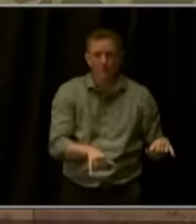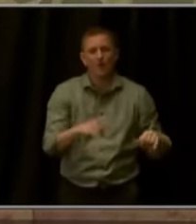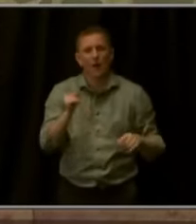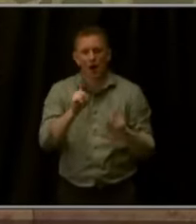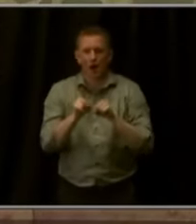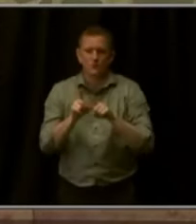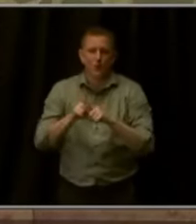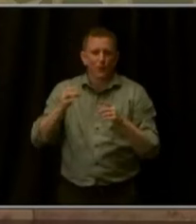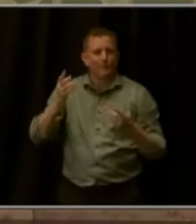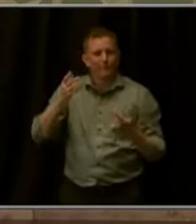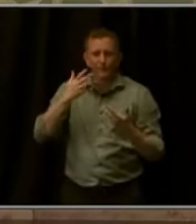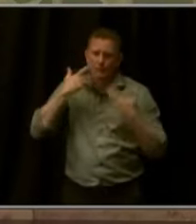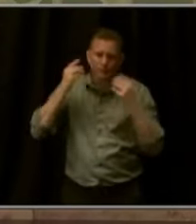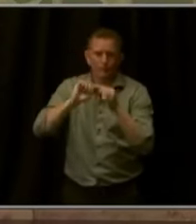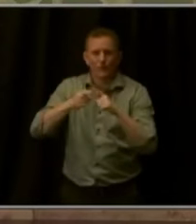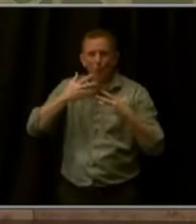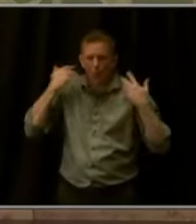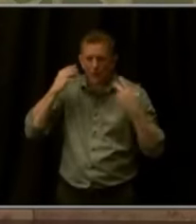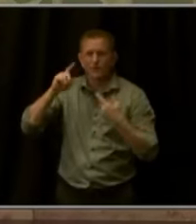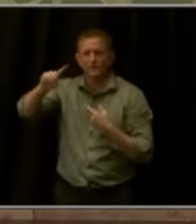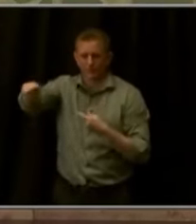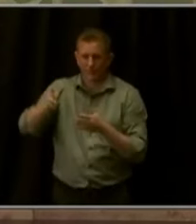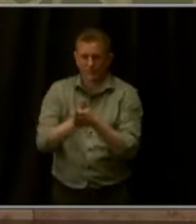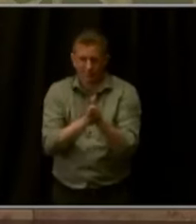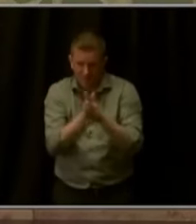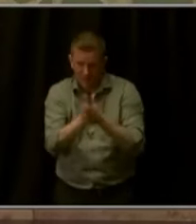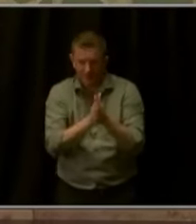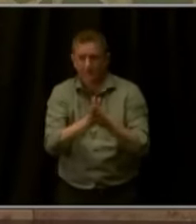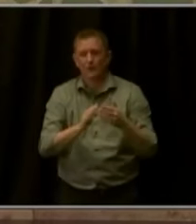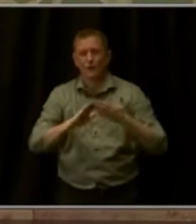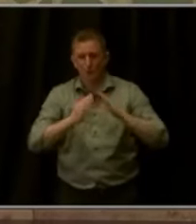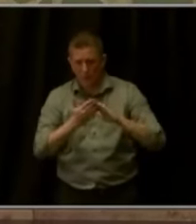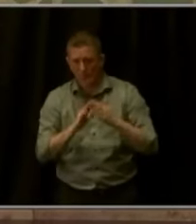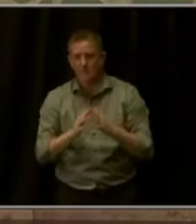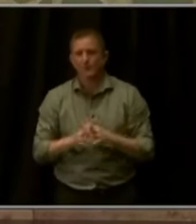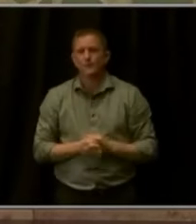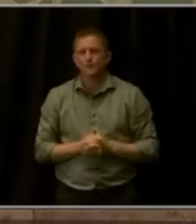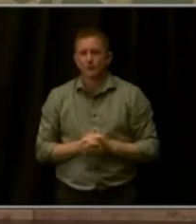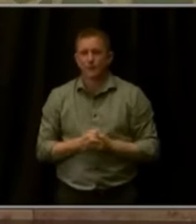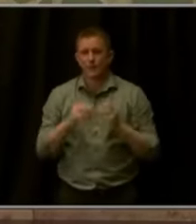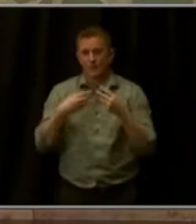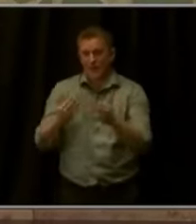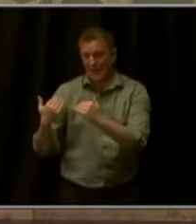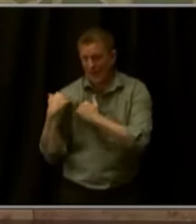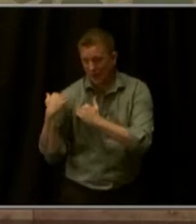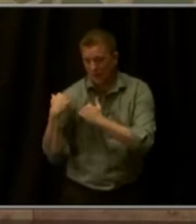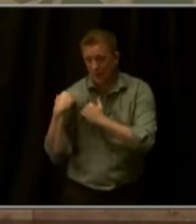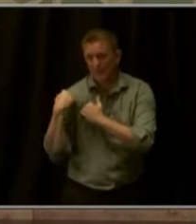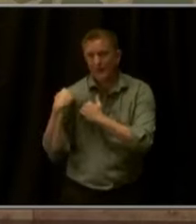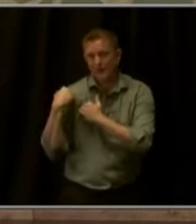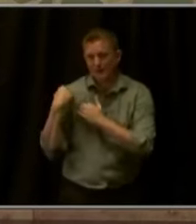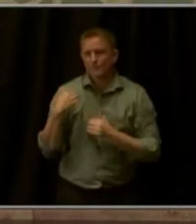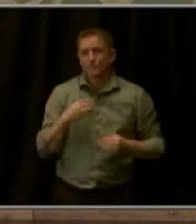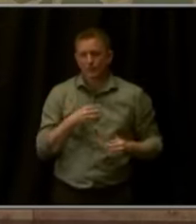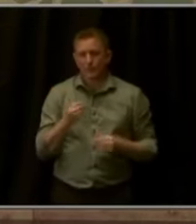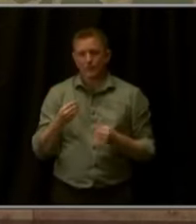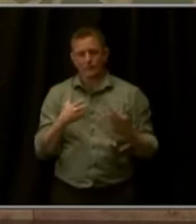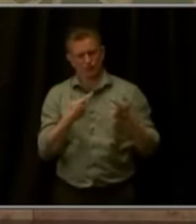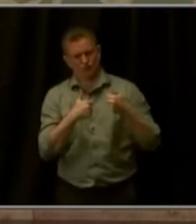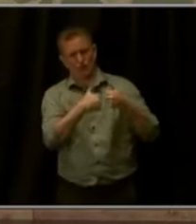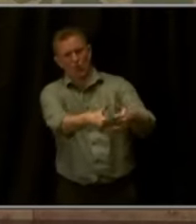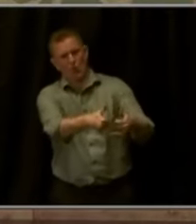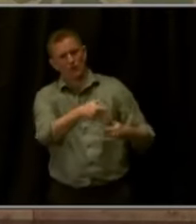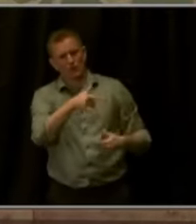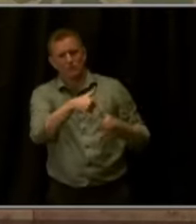incentivizes communities to not only meet meaningful goals and provides accountability, but rewards jurisdictions for going above